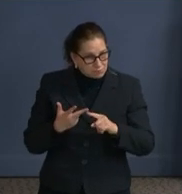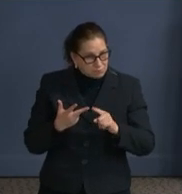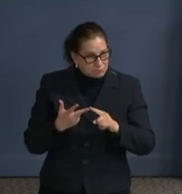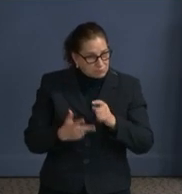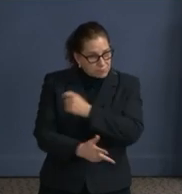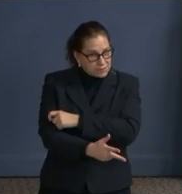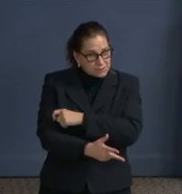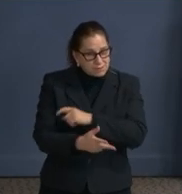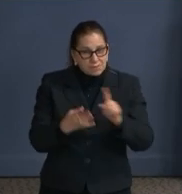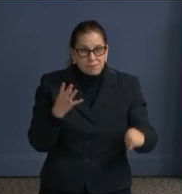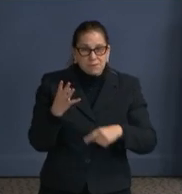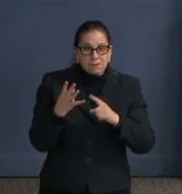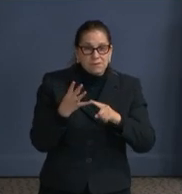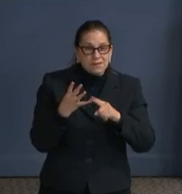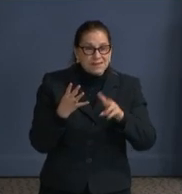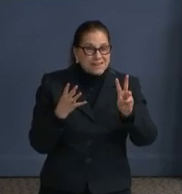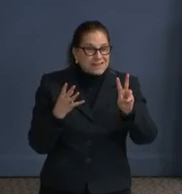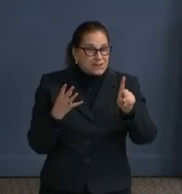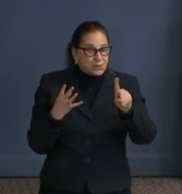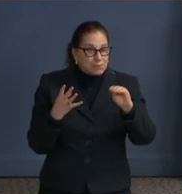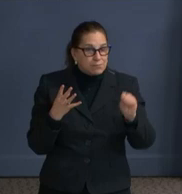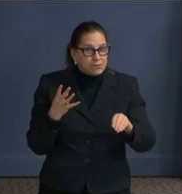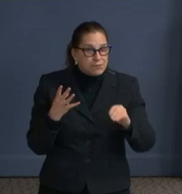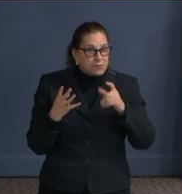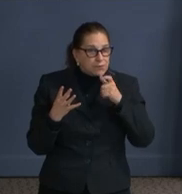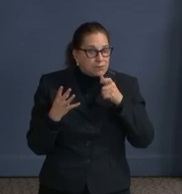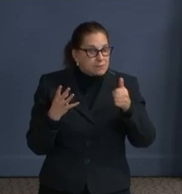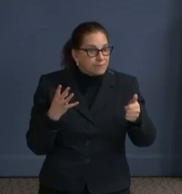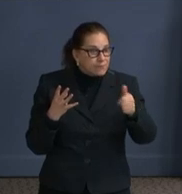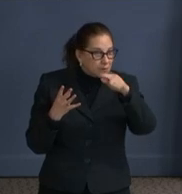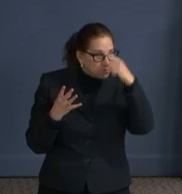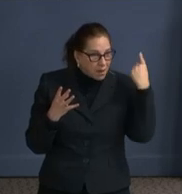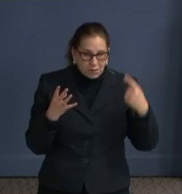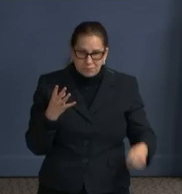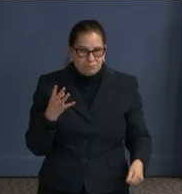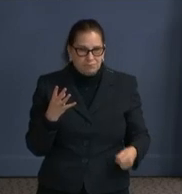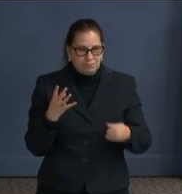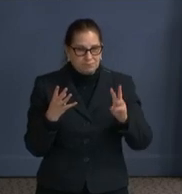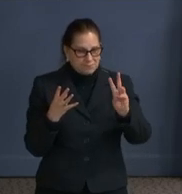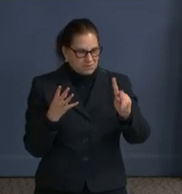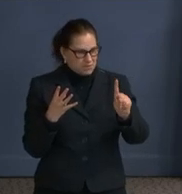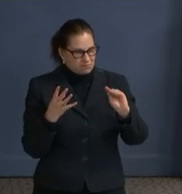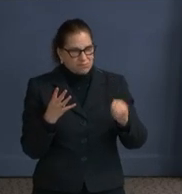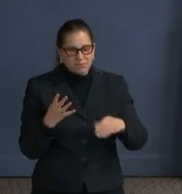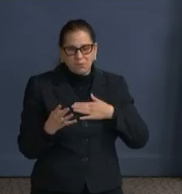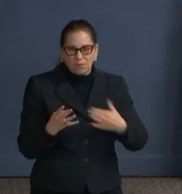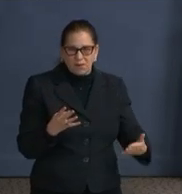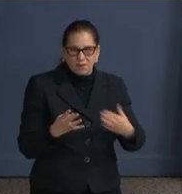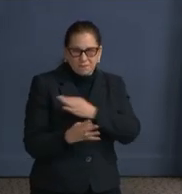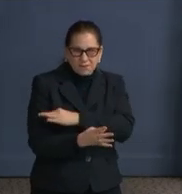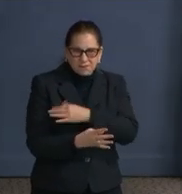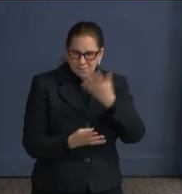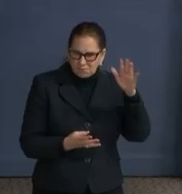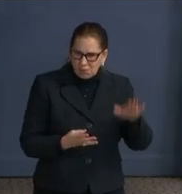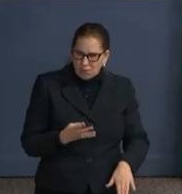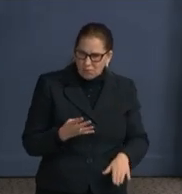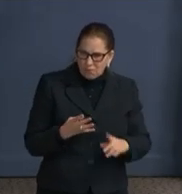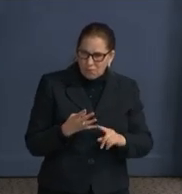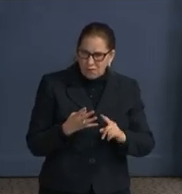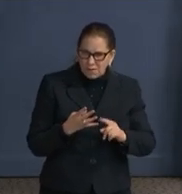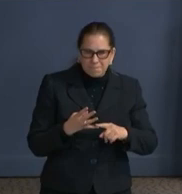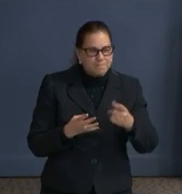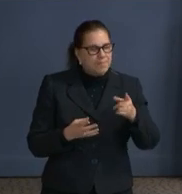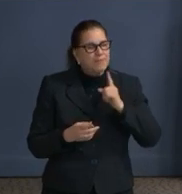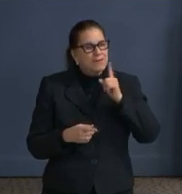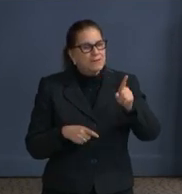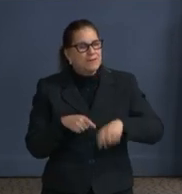compared to 61% of those who identified as black, non Hispanic or African American. OK, so you have to be willing to give